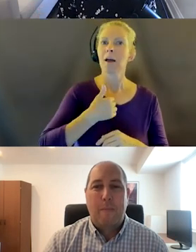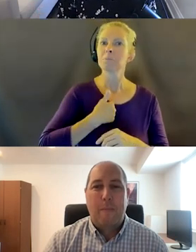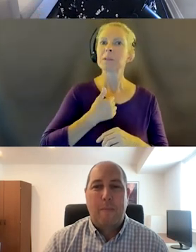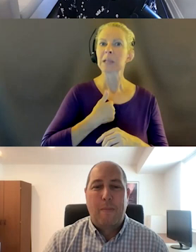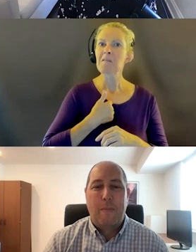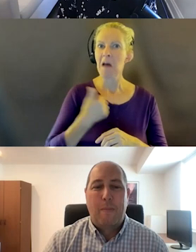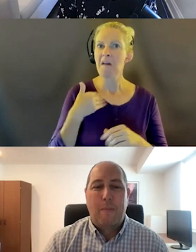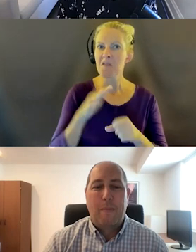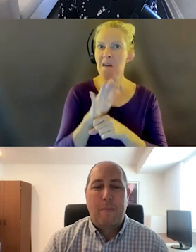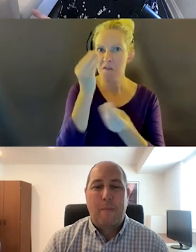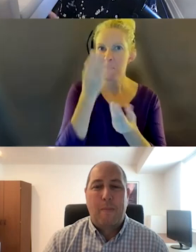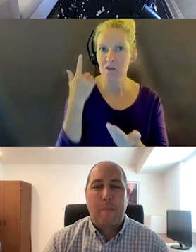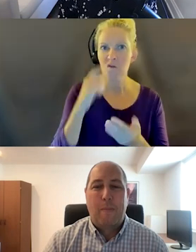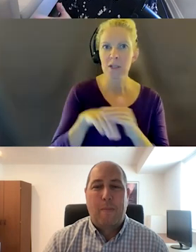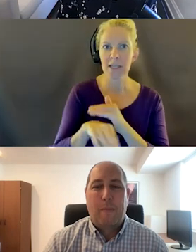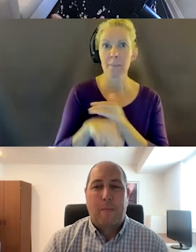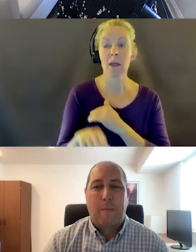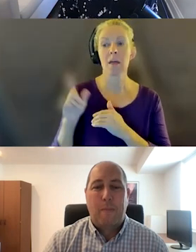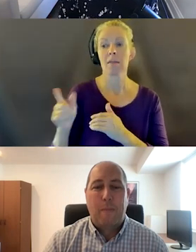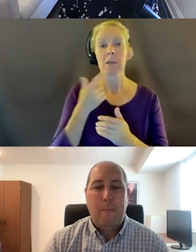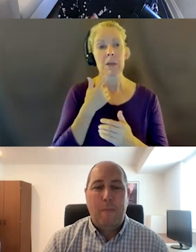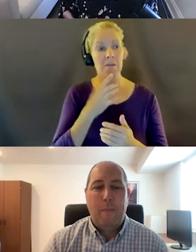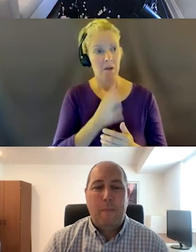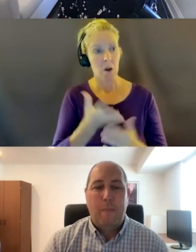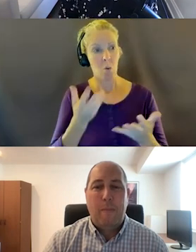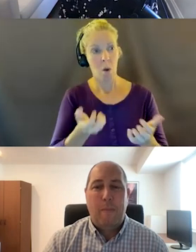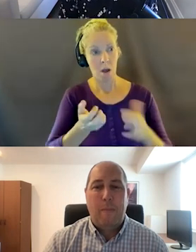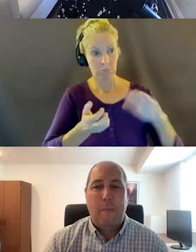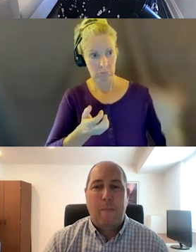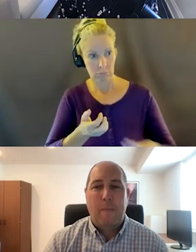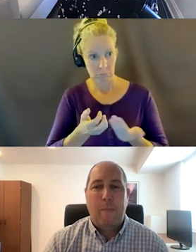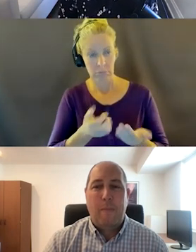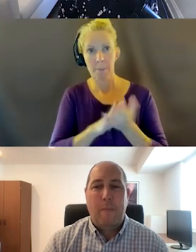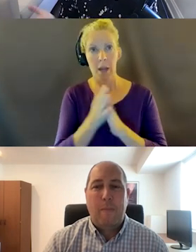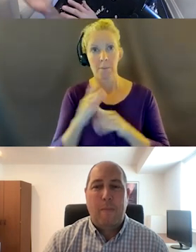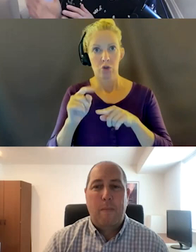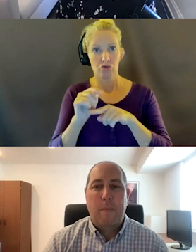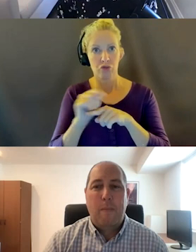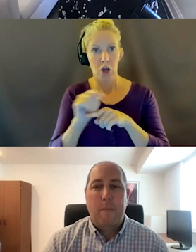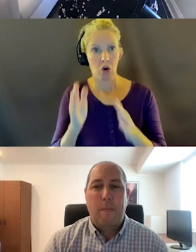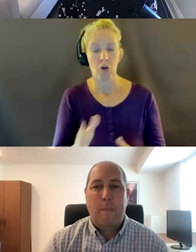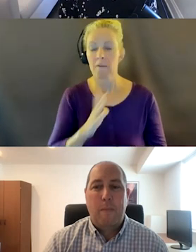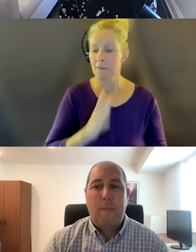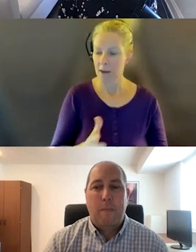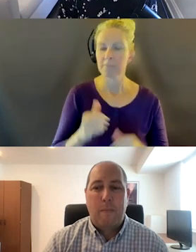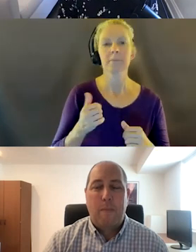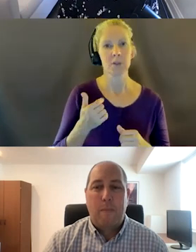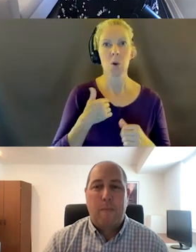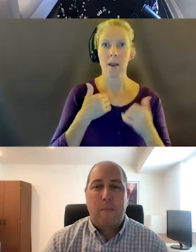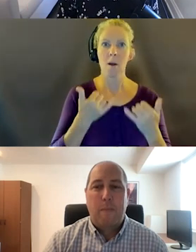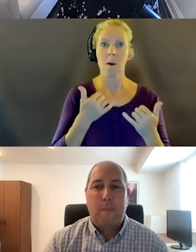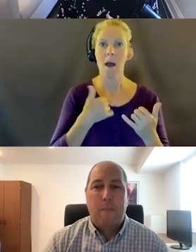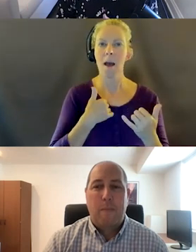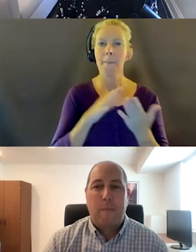took a chance on me to be their trainer. And over the last couple of years, we merged with Level. So, we're now Level Access. And I've transitioned into our subject matter expert. So,